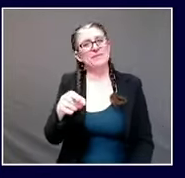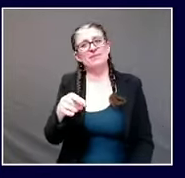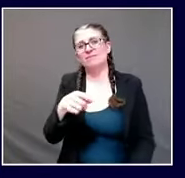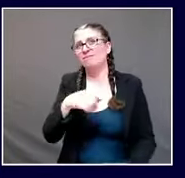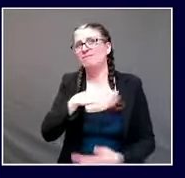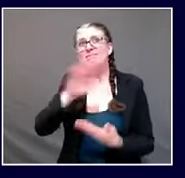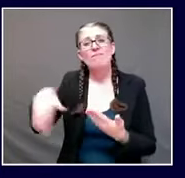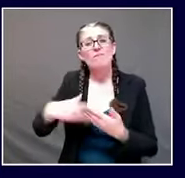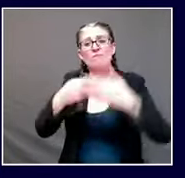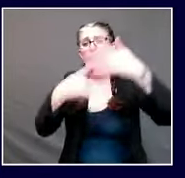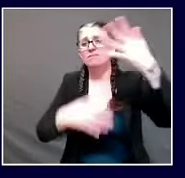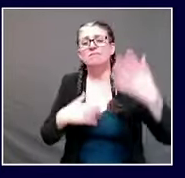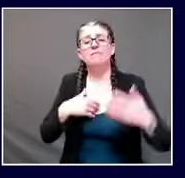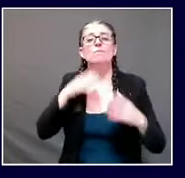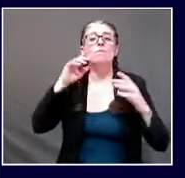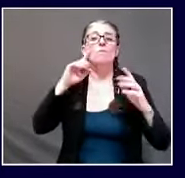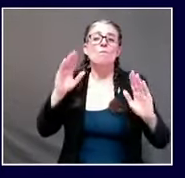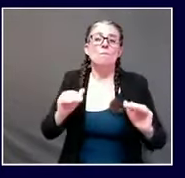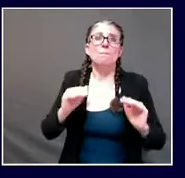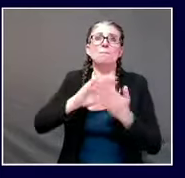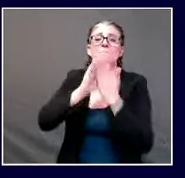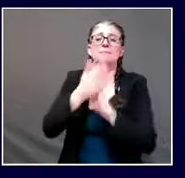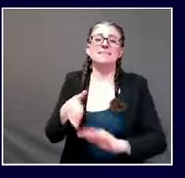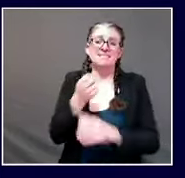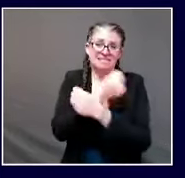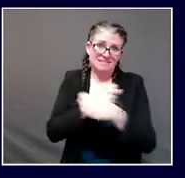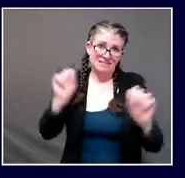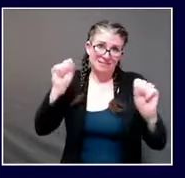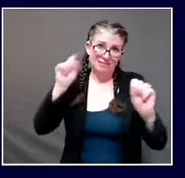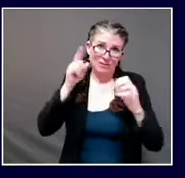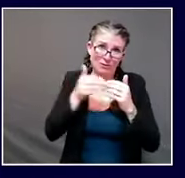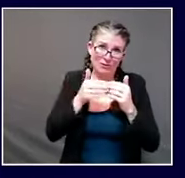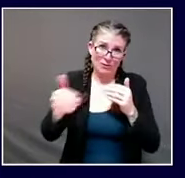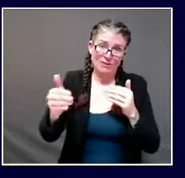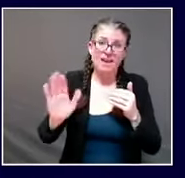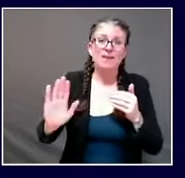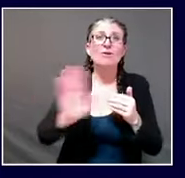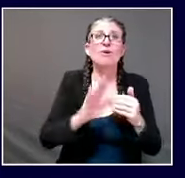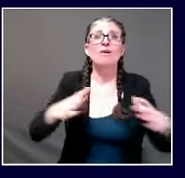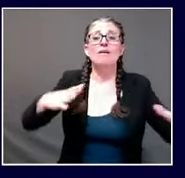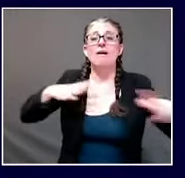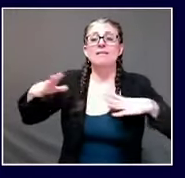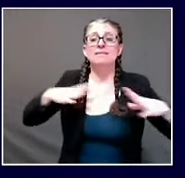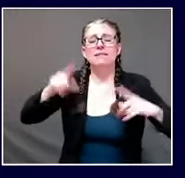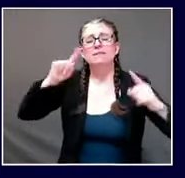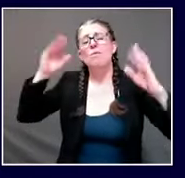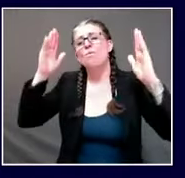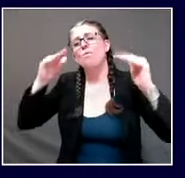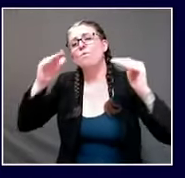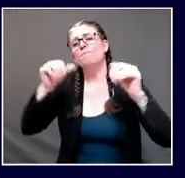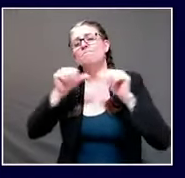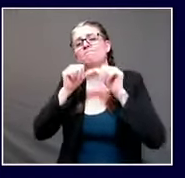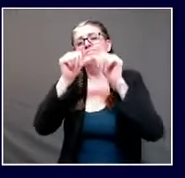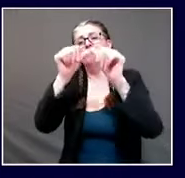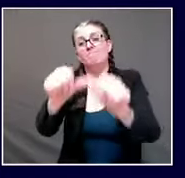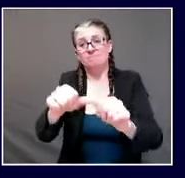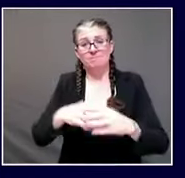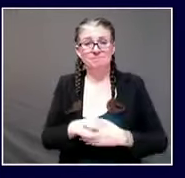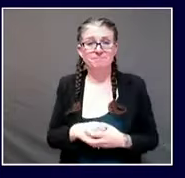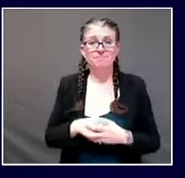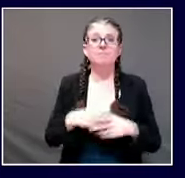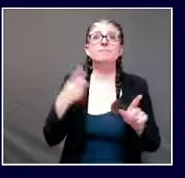thanksgiving thank you thank you very much everyone thanks governor thanks commissioner have a good afternoon everyone